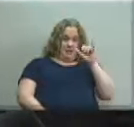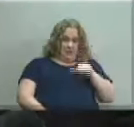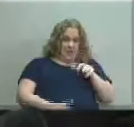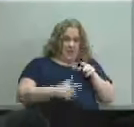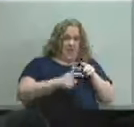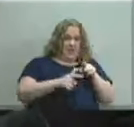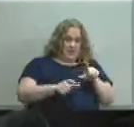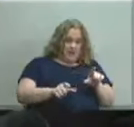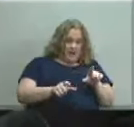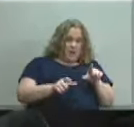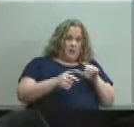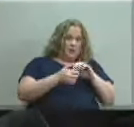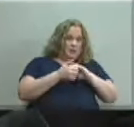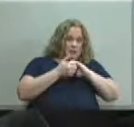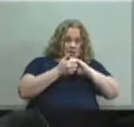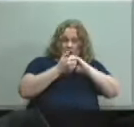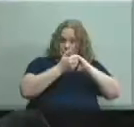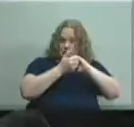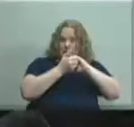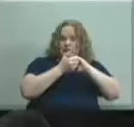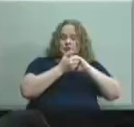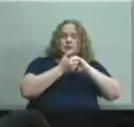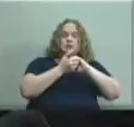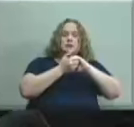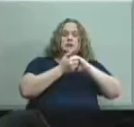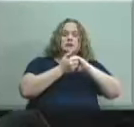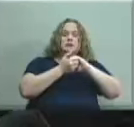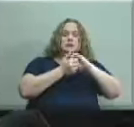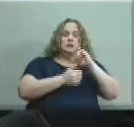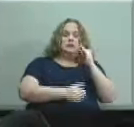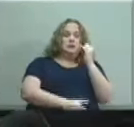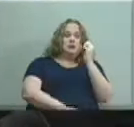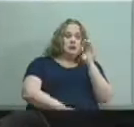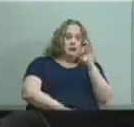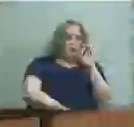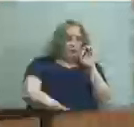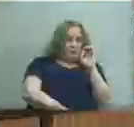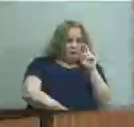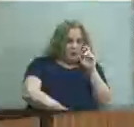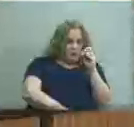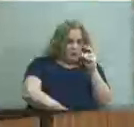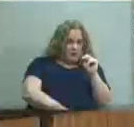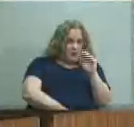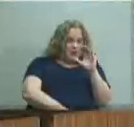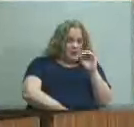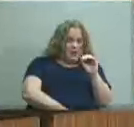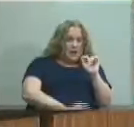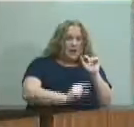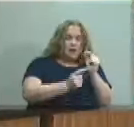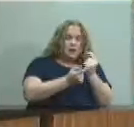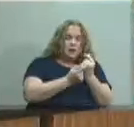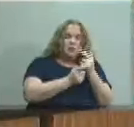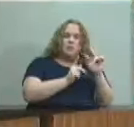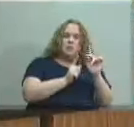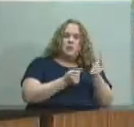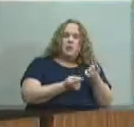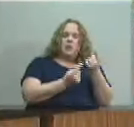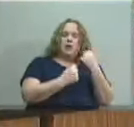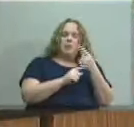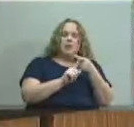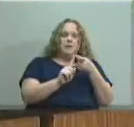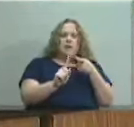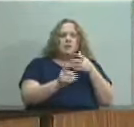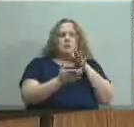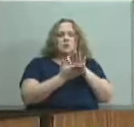collaborated so that as a jefferson county group the people coming whether it be from schools